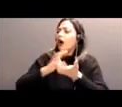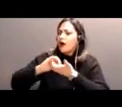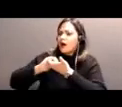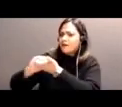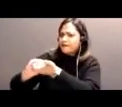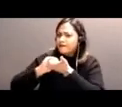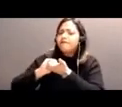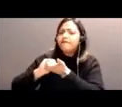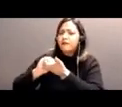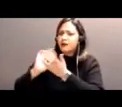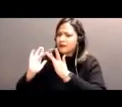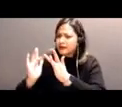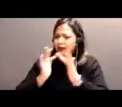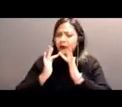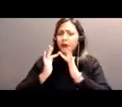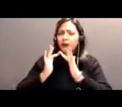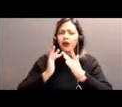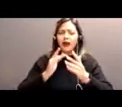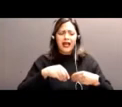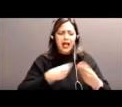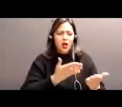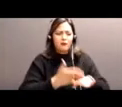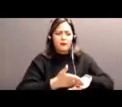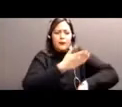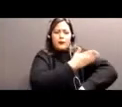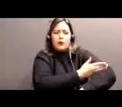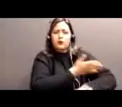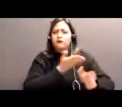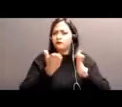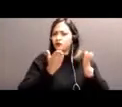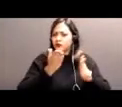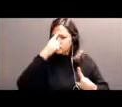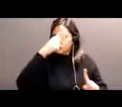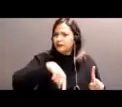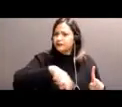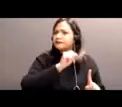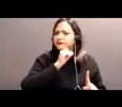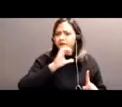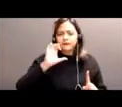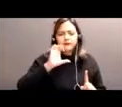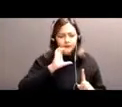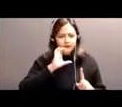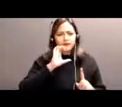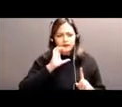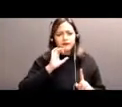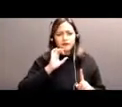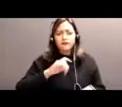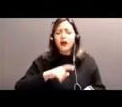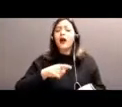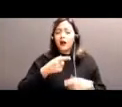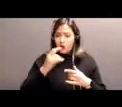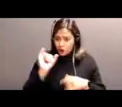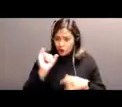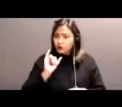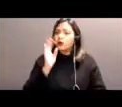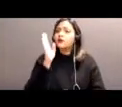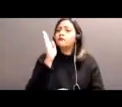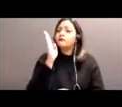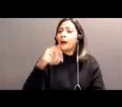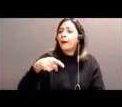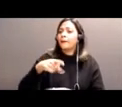of service. It was also to and it is to share professional development opportunities,